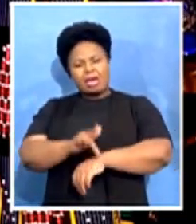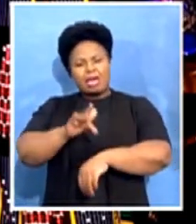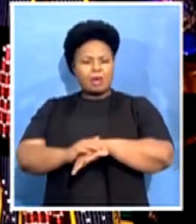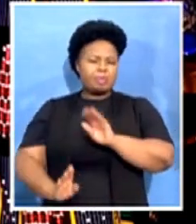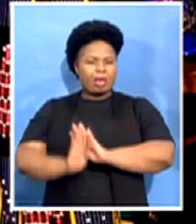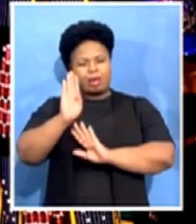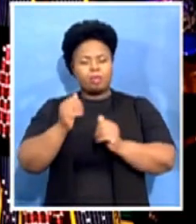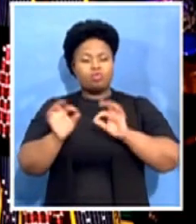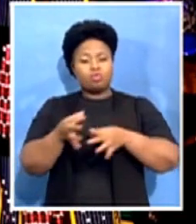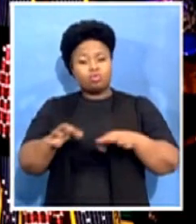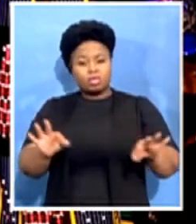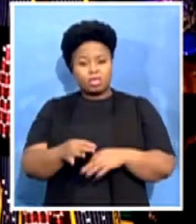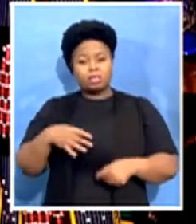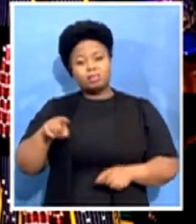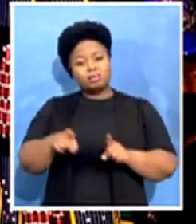solo player.